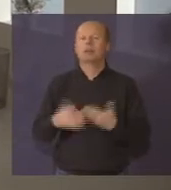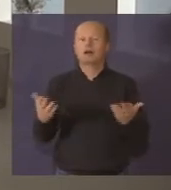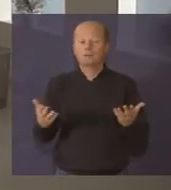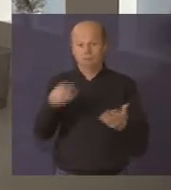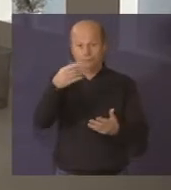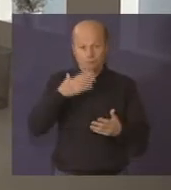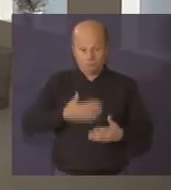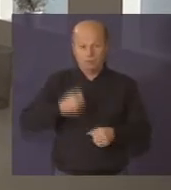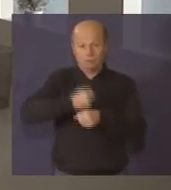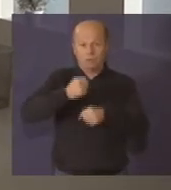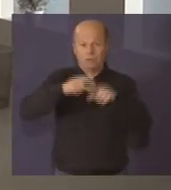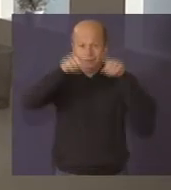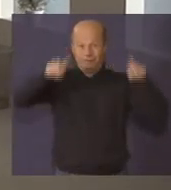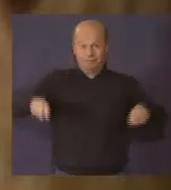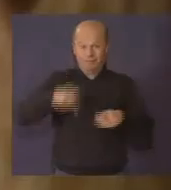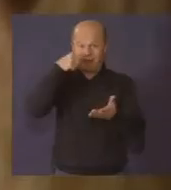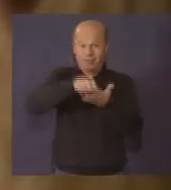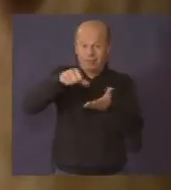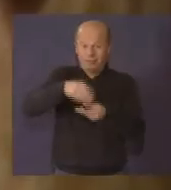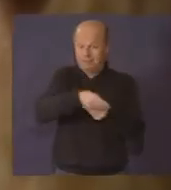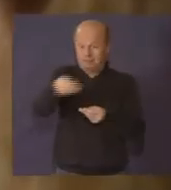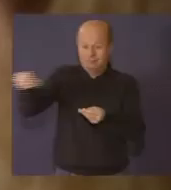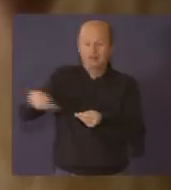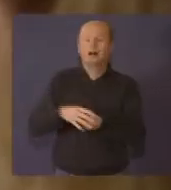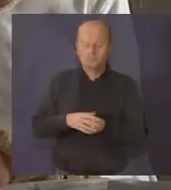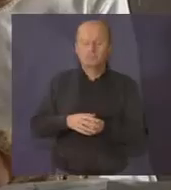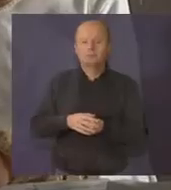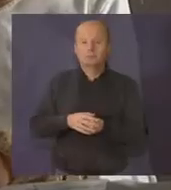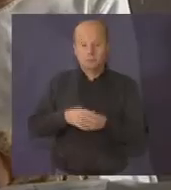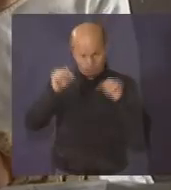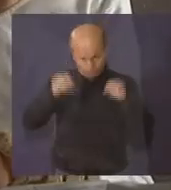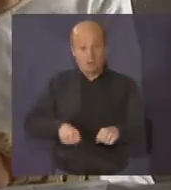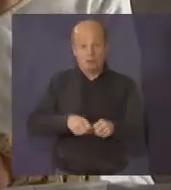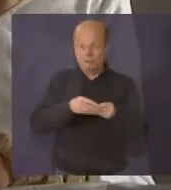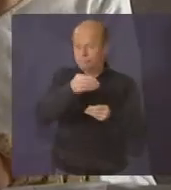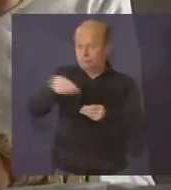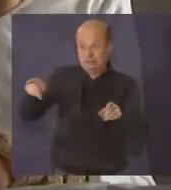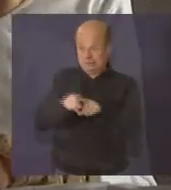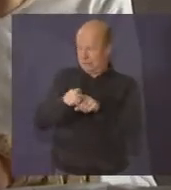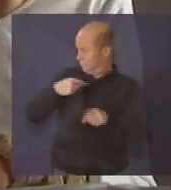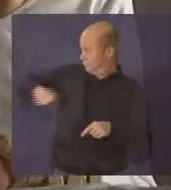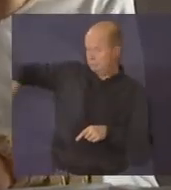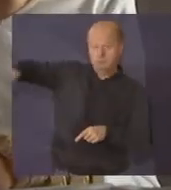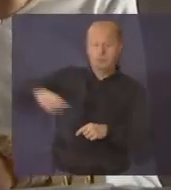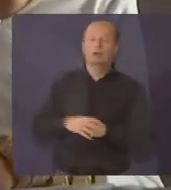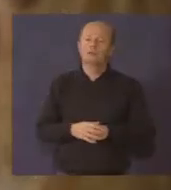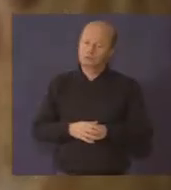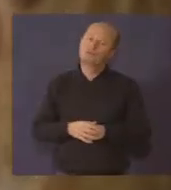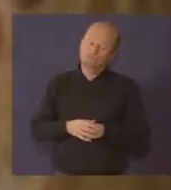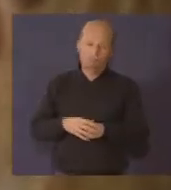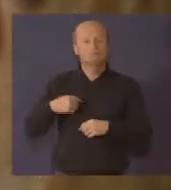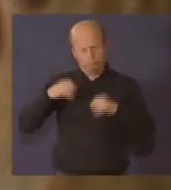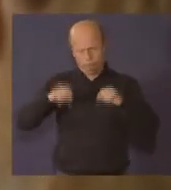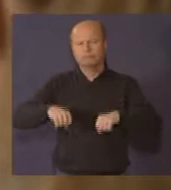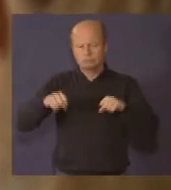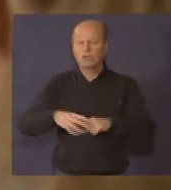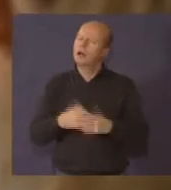Yes, it is the job of post-clerk that we're recruiting for. Uh-huh. And do you think you can cope with this as efficiently as the rest of us?